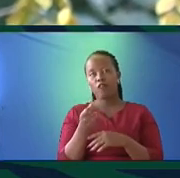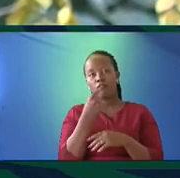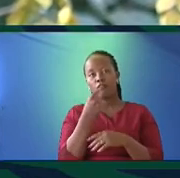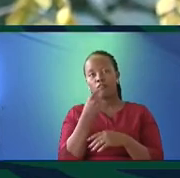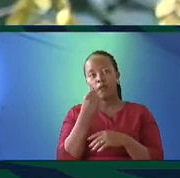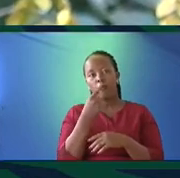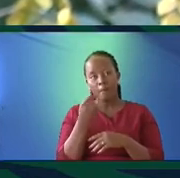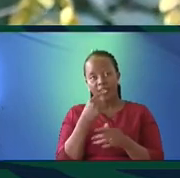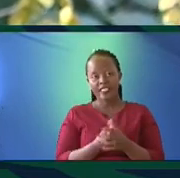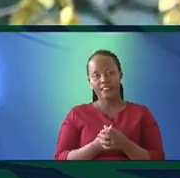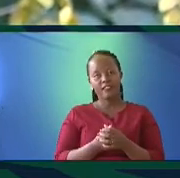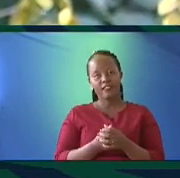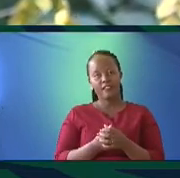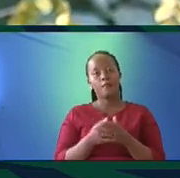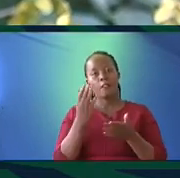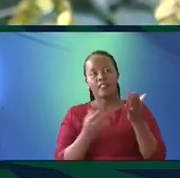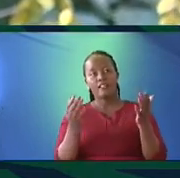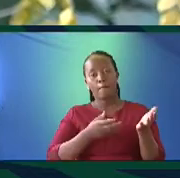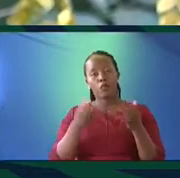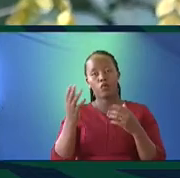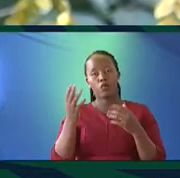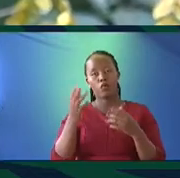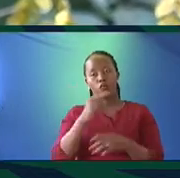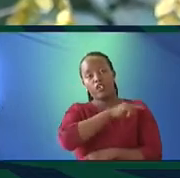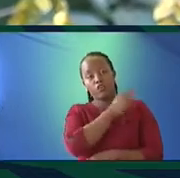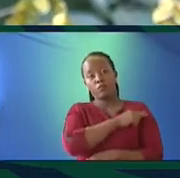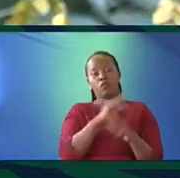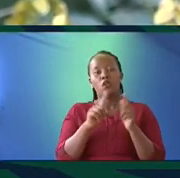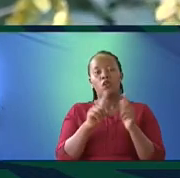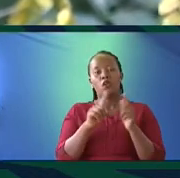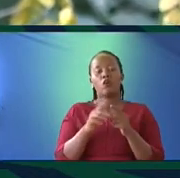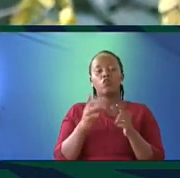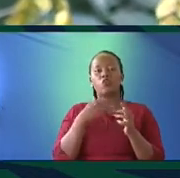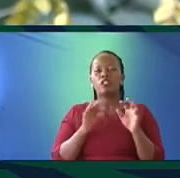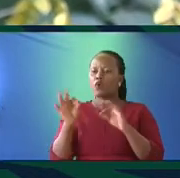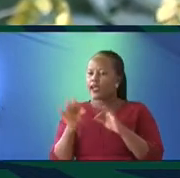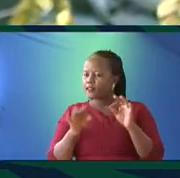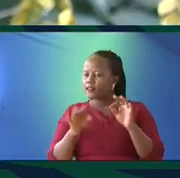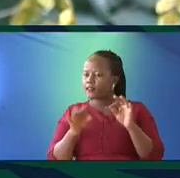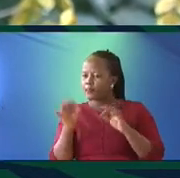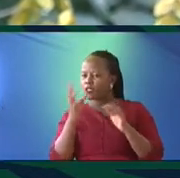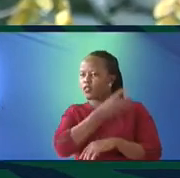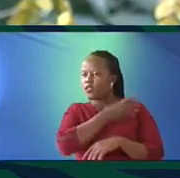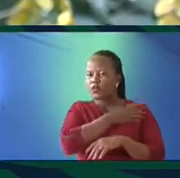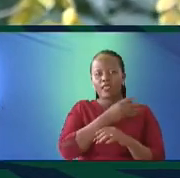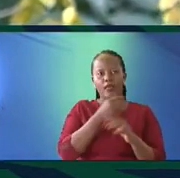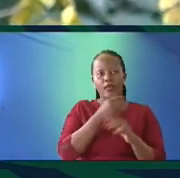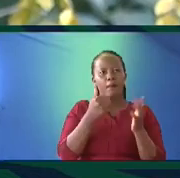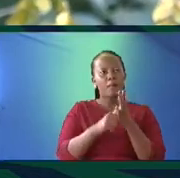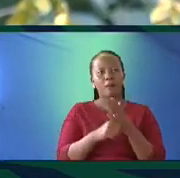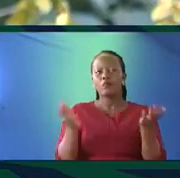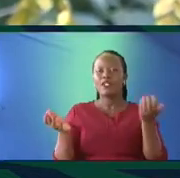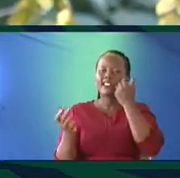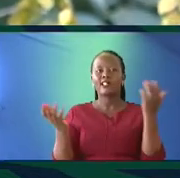often one goes to hospital, and you want to explain to the doctor what is ailing you.